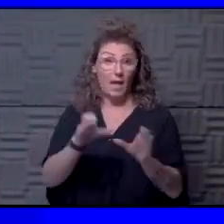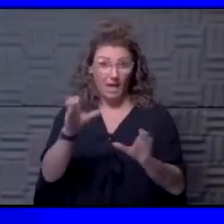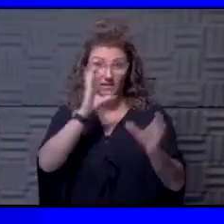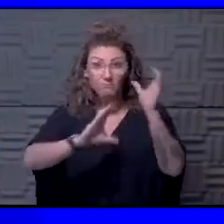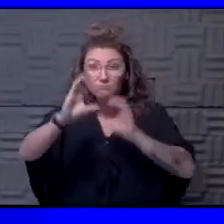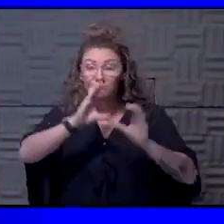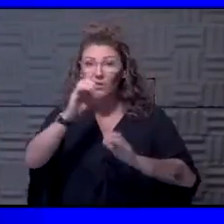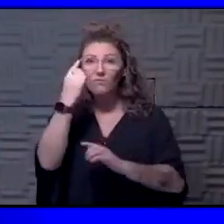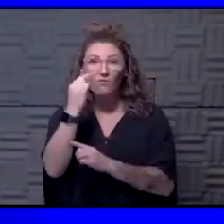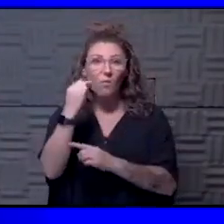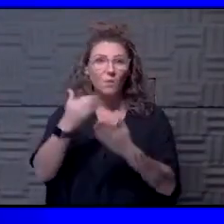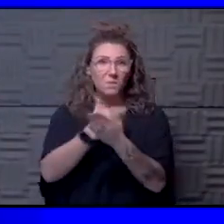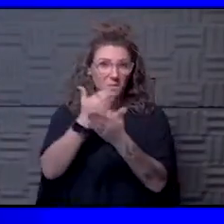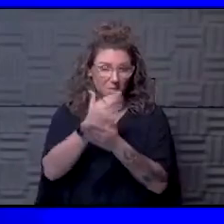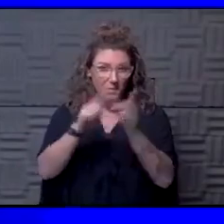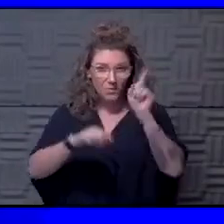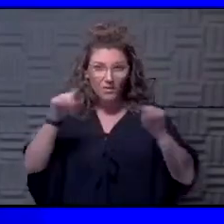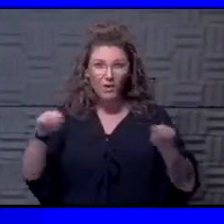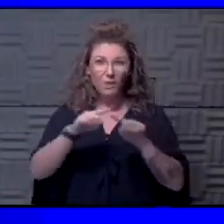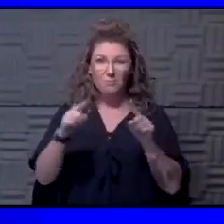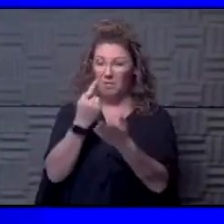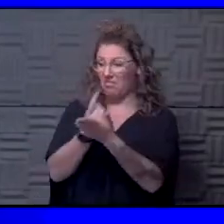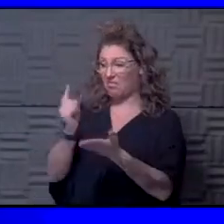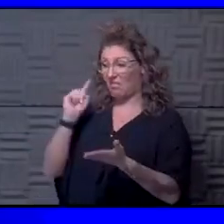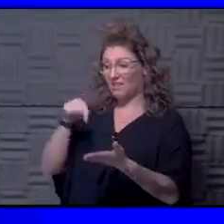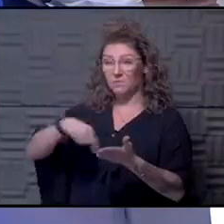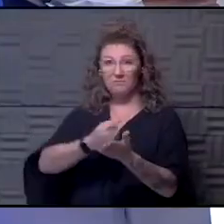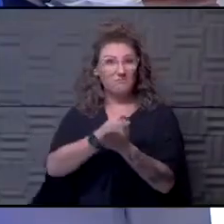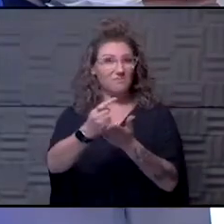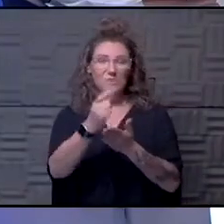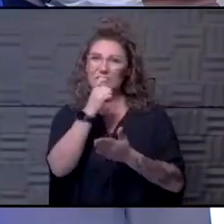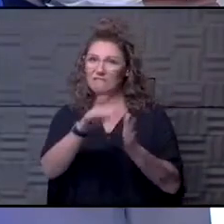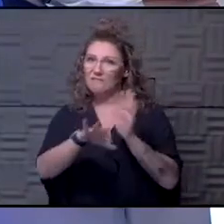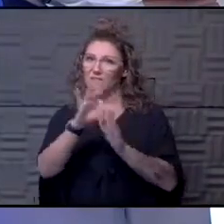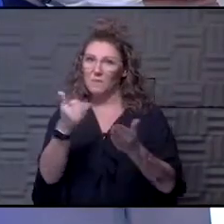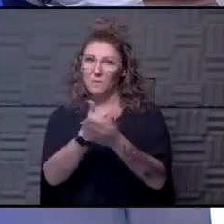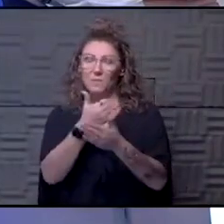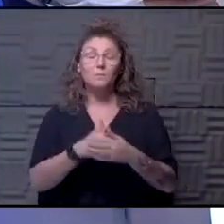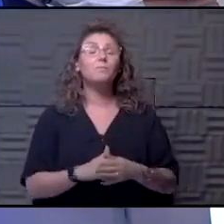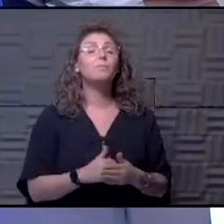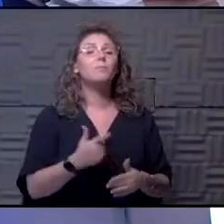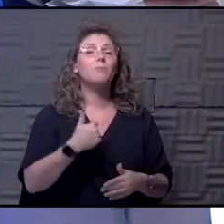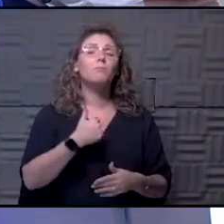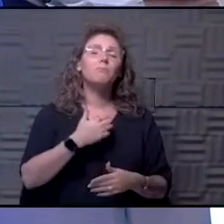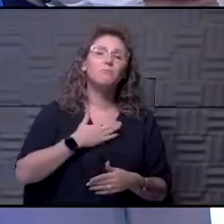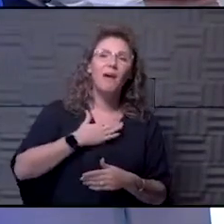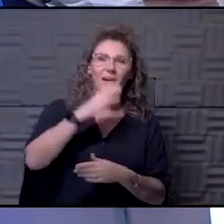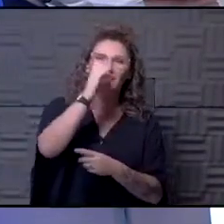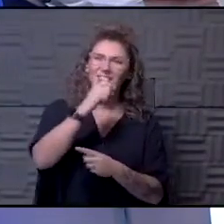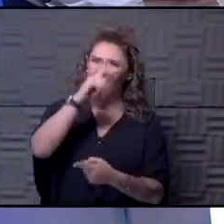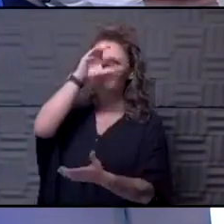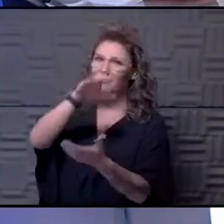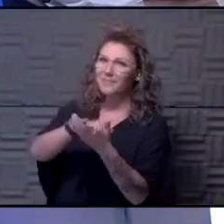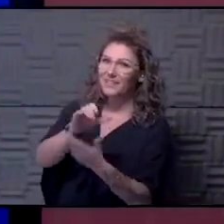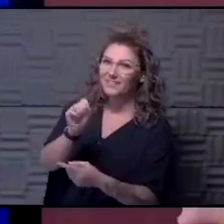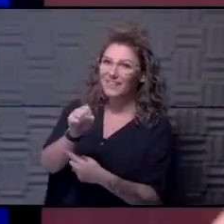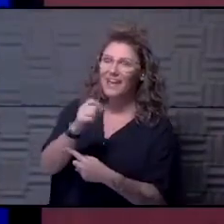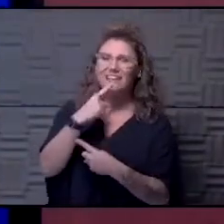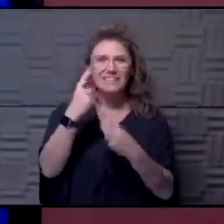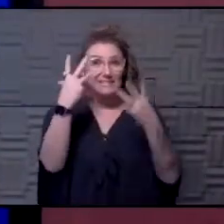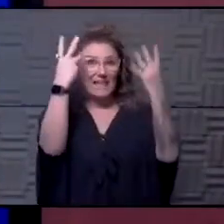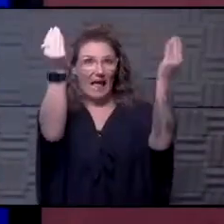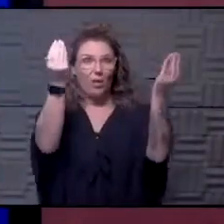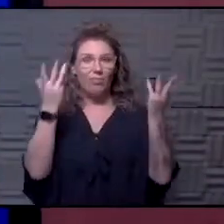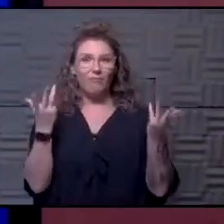And as of yet, or as of last week, they hadn't found any isolates. Yeah. And I my guess is it is out there. I would believe just because it's out there.